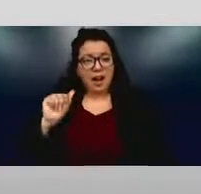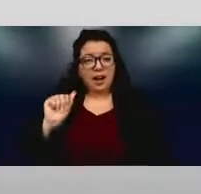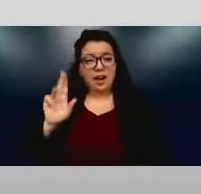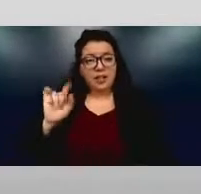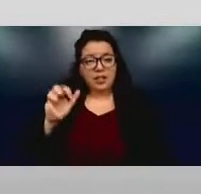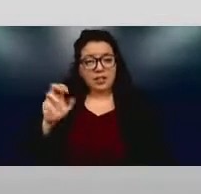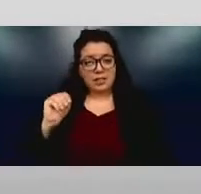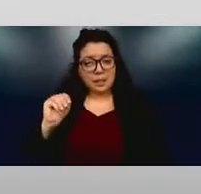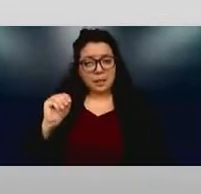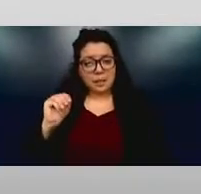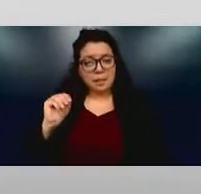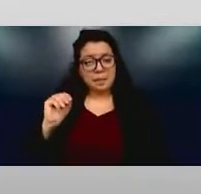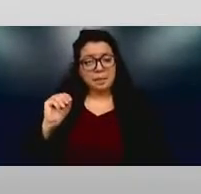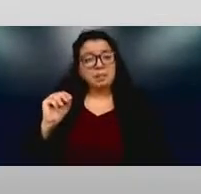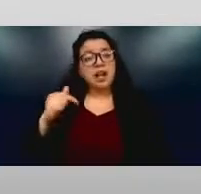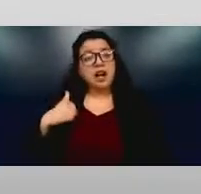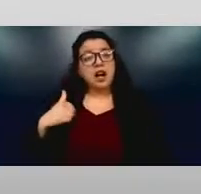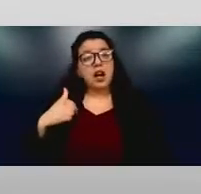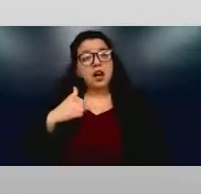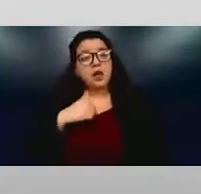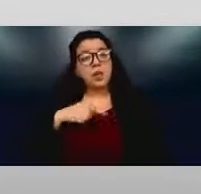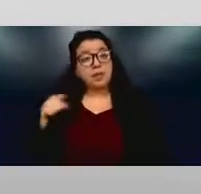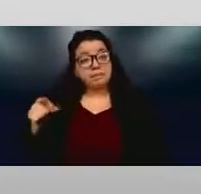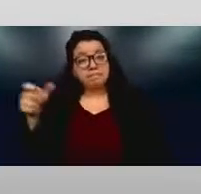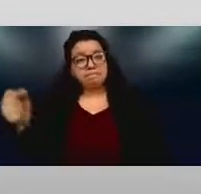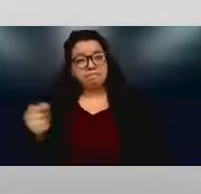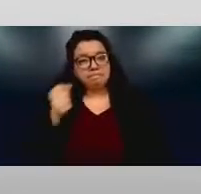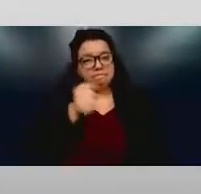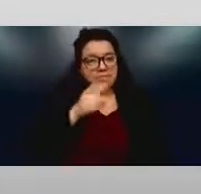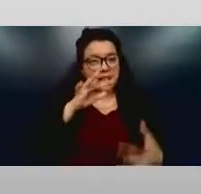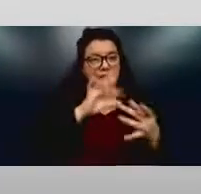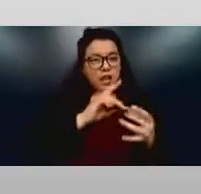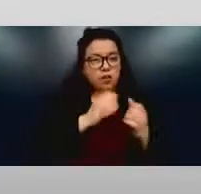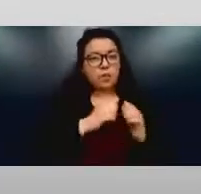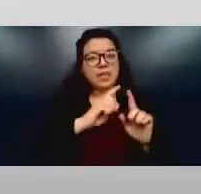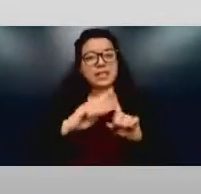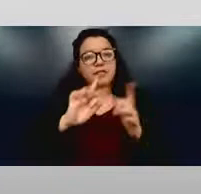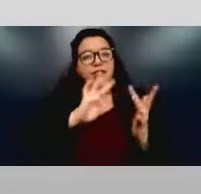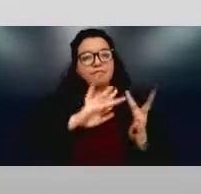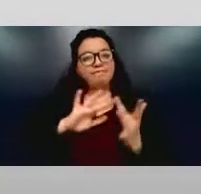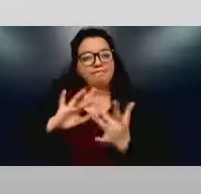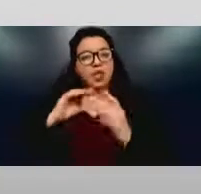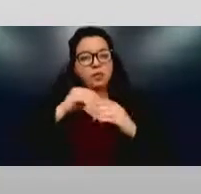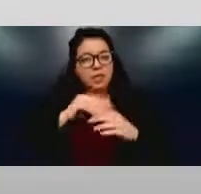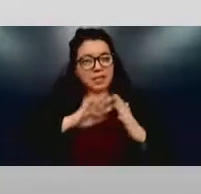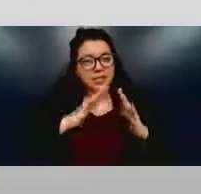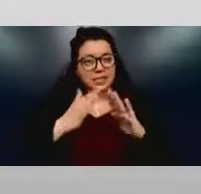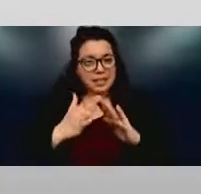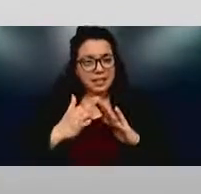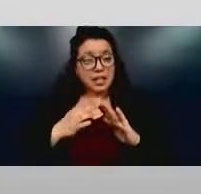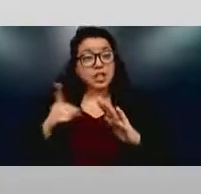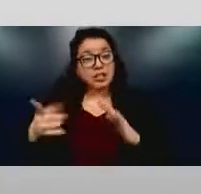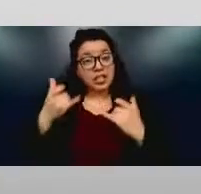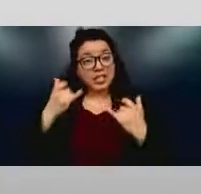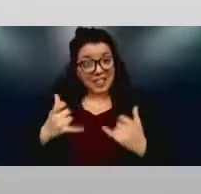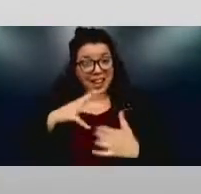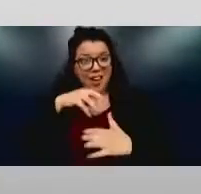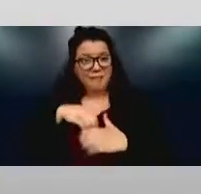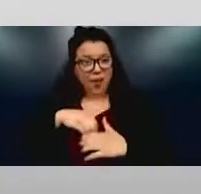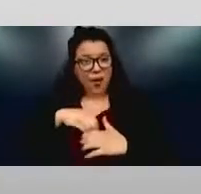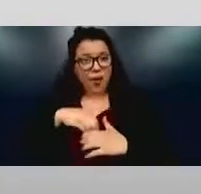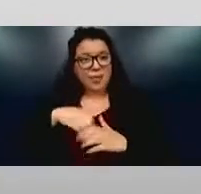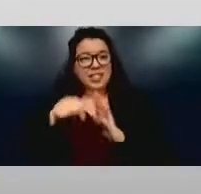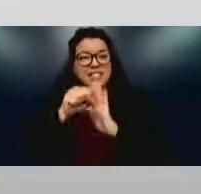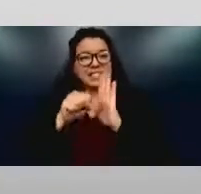connected her into various networks in the community. She's now sitting on the state legislature, and I think she's still in her